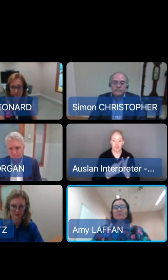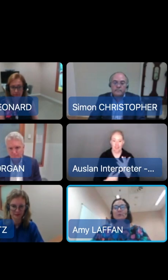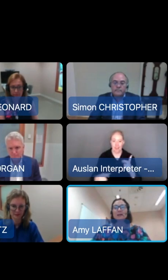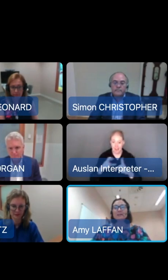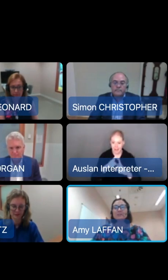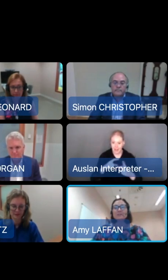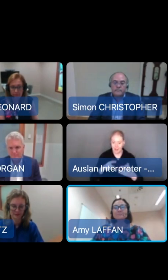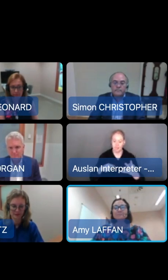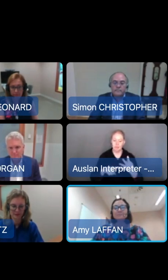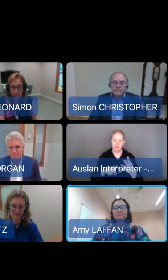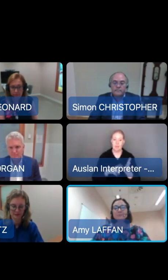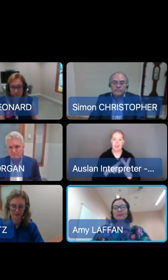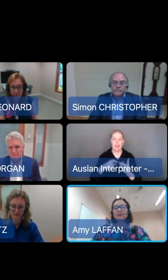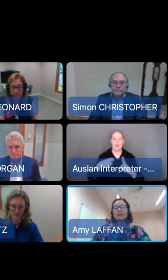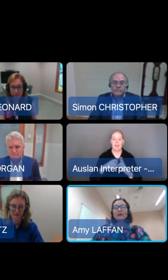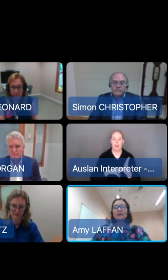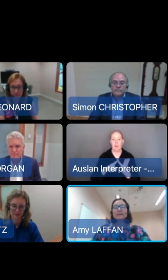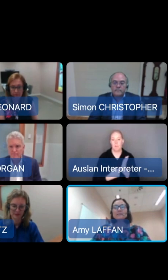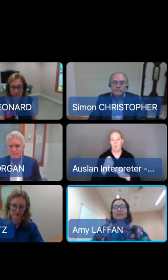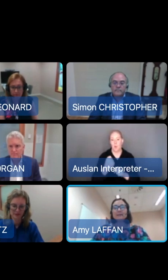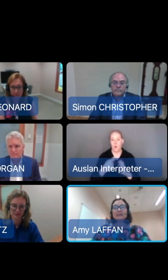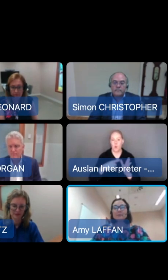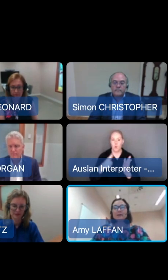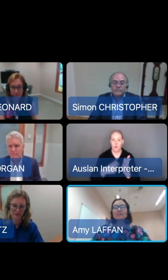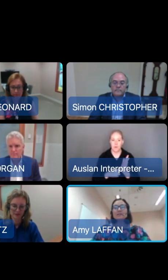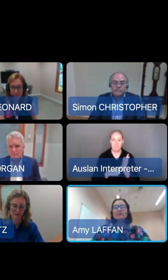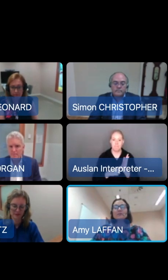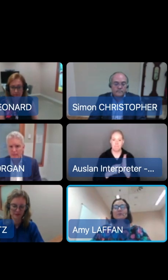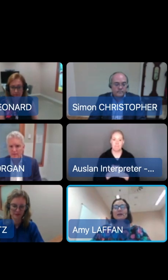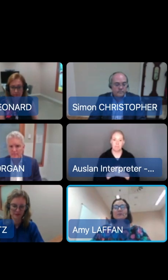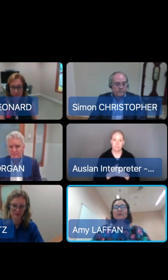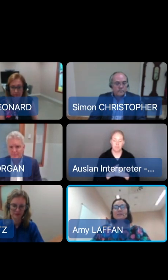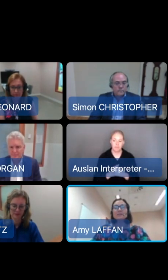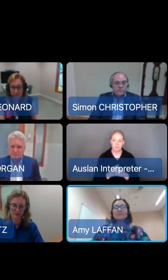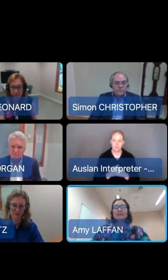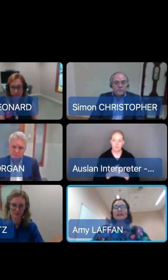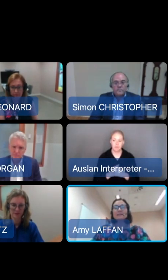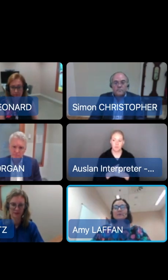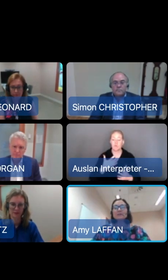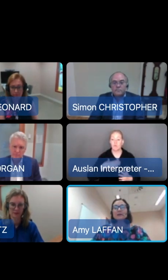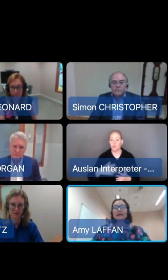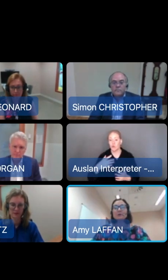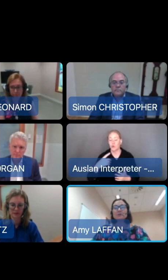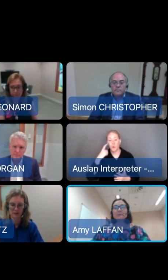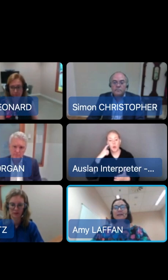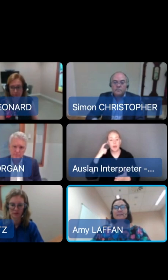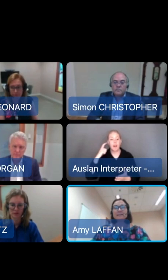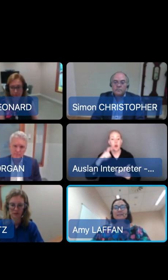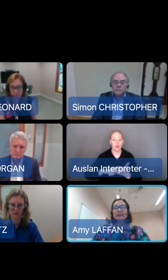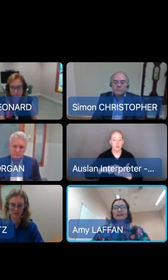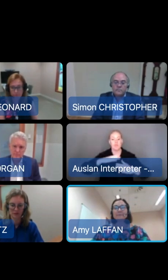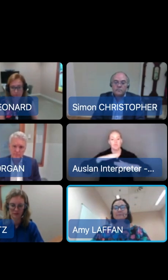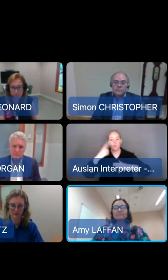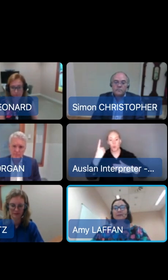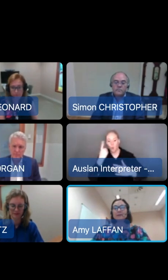Home Reform Branch. I'd like to begin by acknowledging the traditional custodians of the lands on which we are virtually meeting